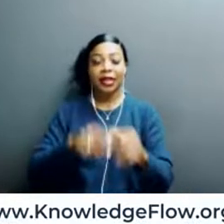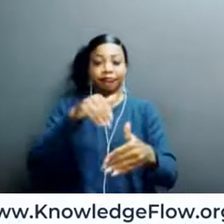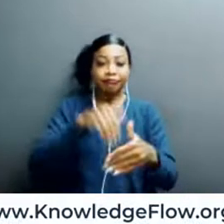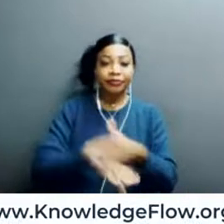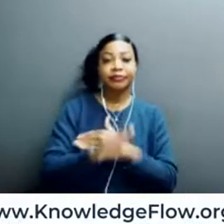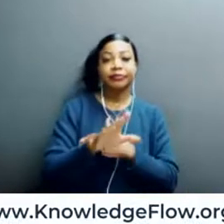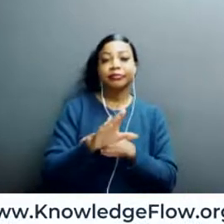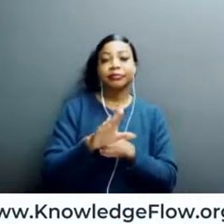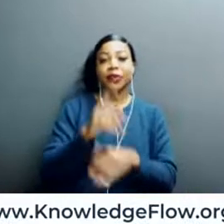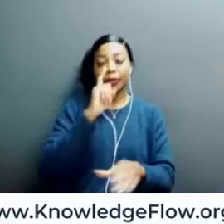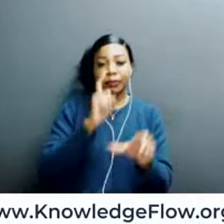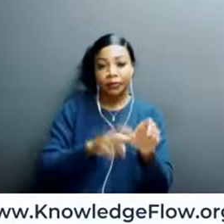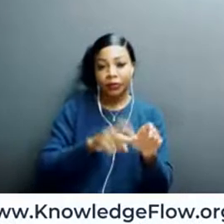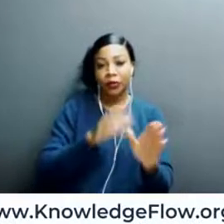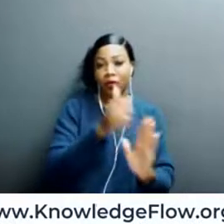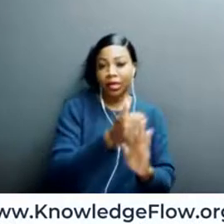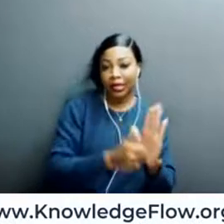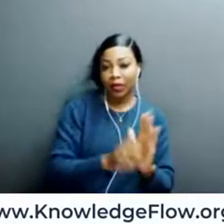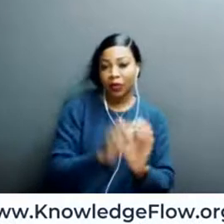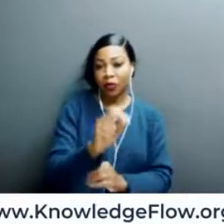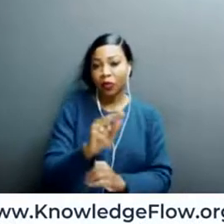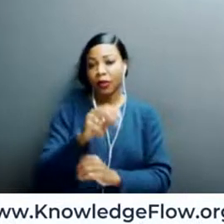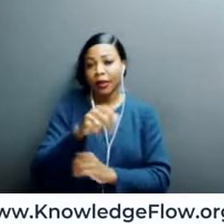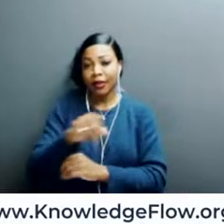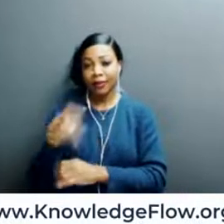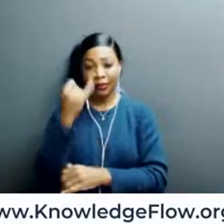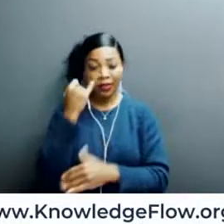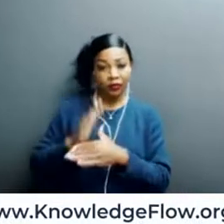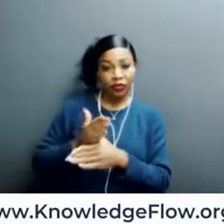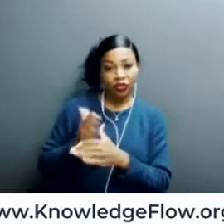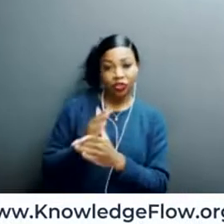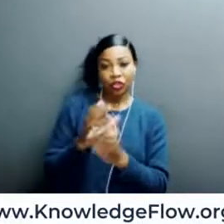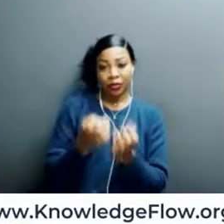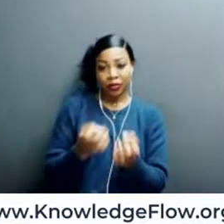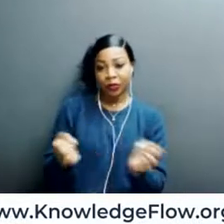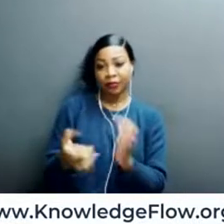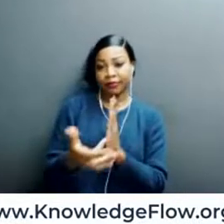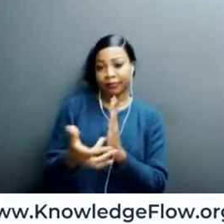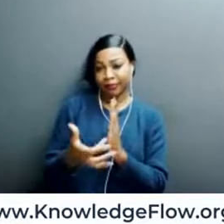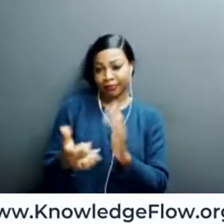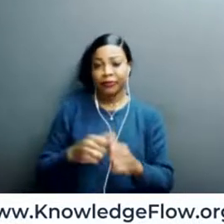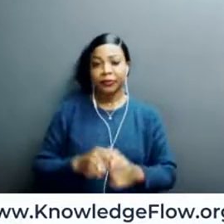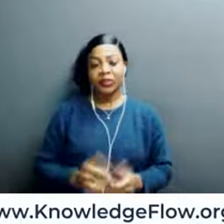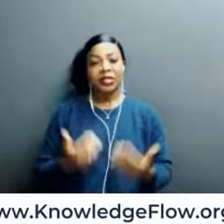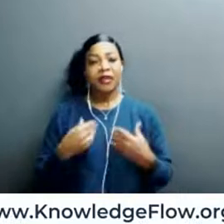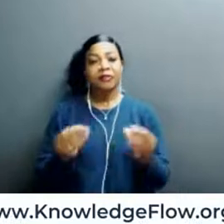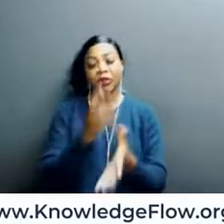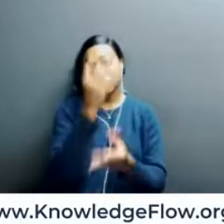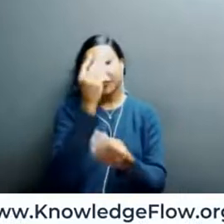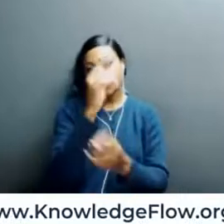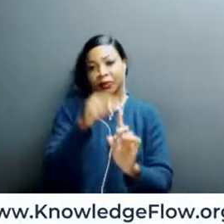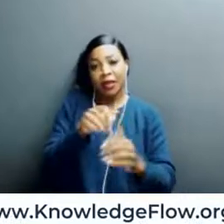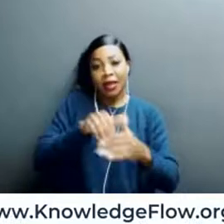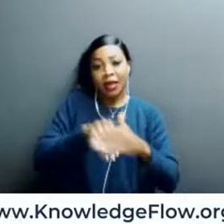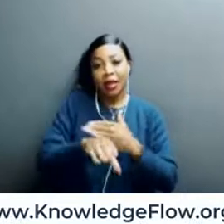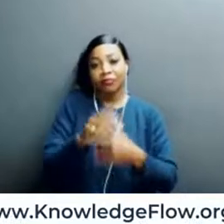account or your app if you're using a shared device. So, we have some more along those lines about how we're accessing the